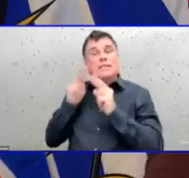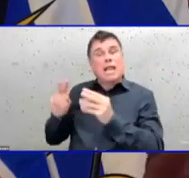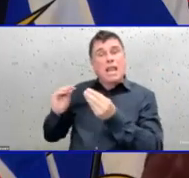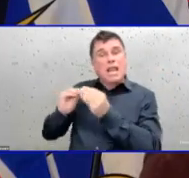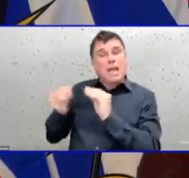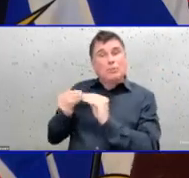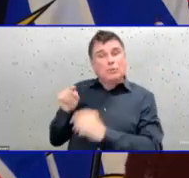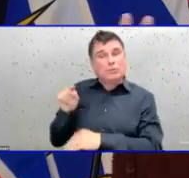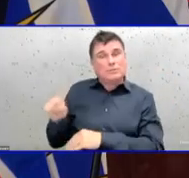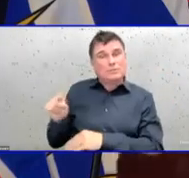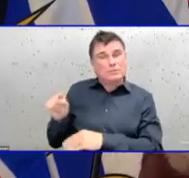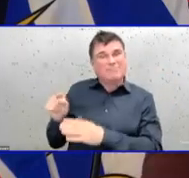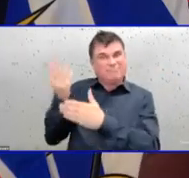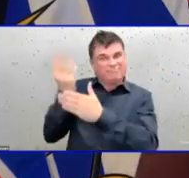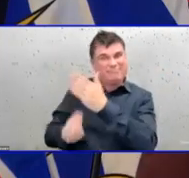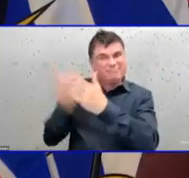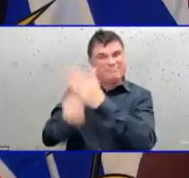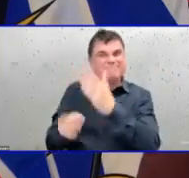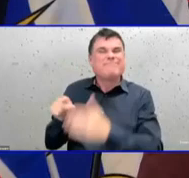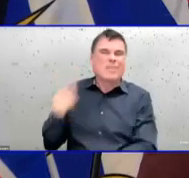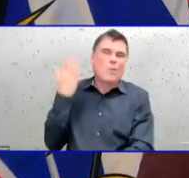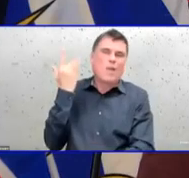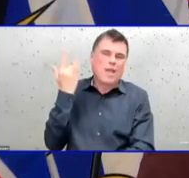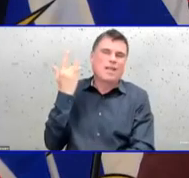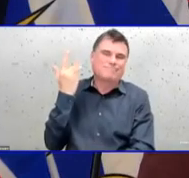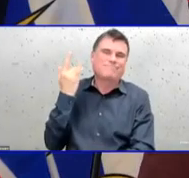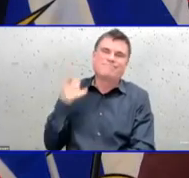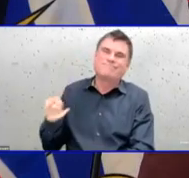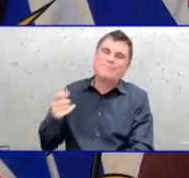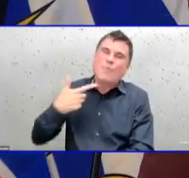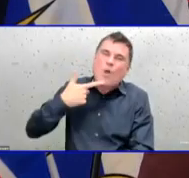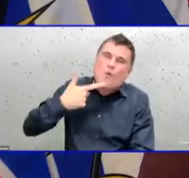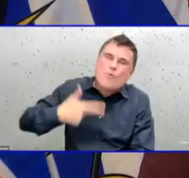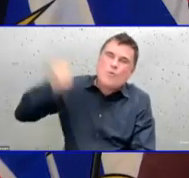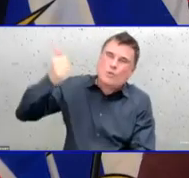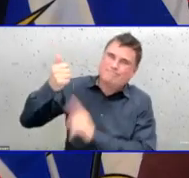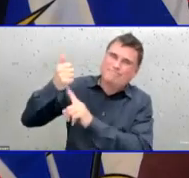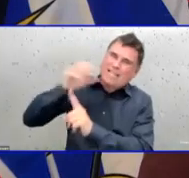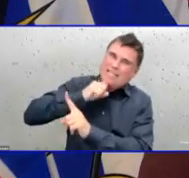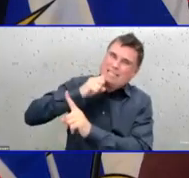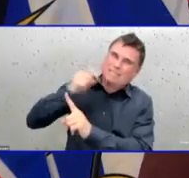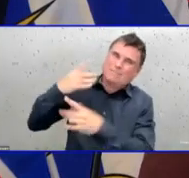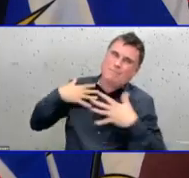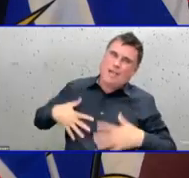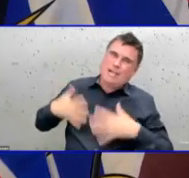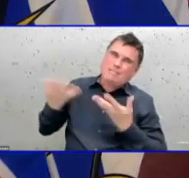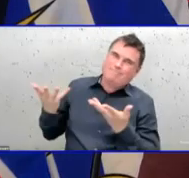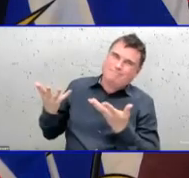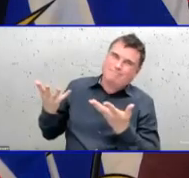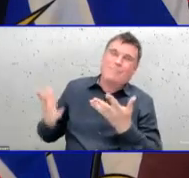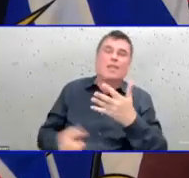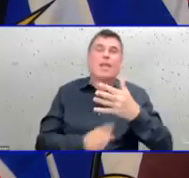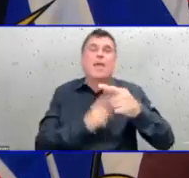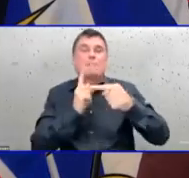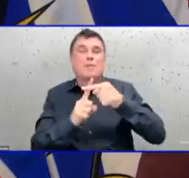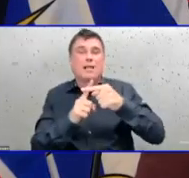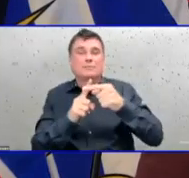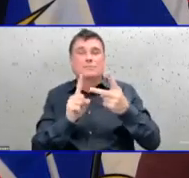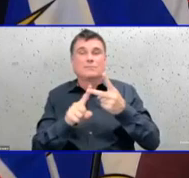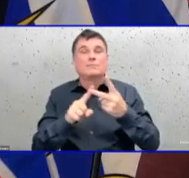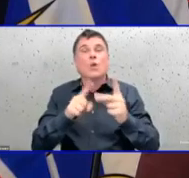people around them, they've been exposed to this virus and their chances of getting severely ill and dying is just that much greater.